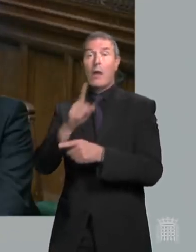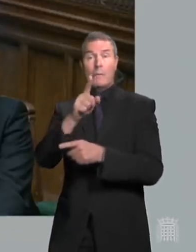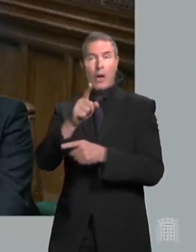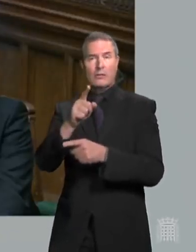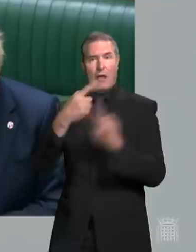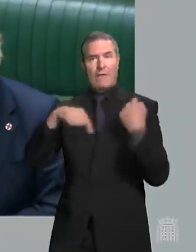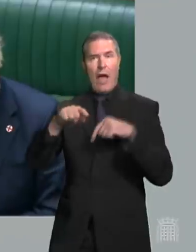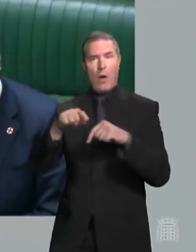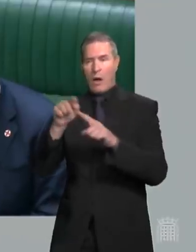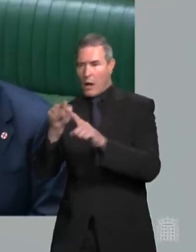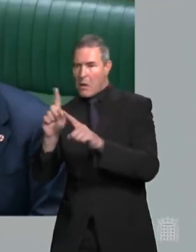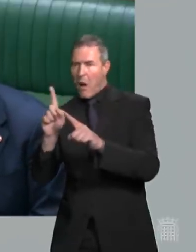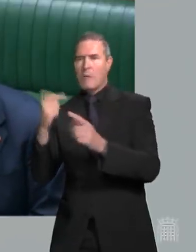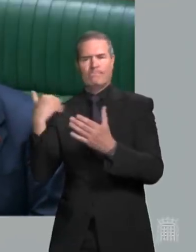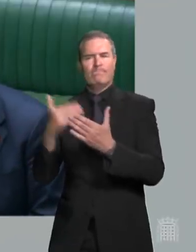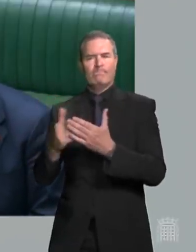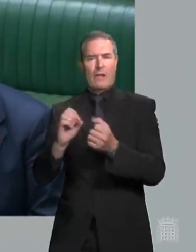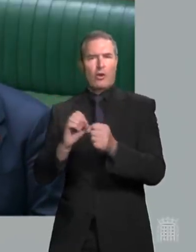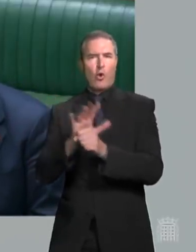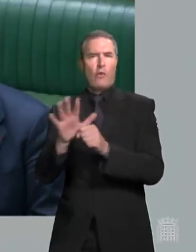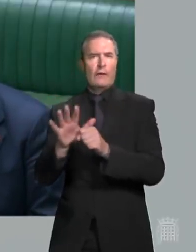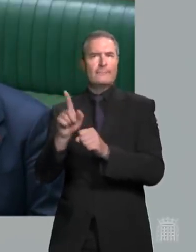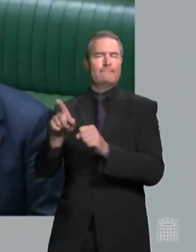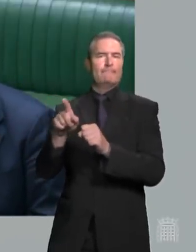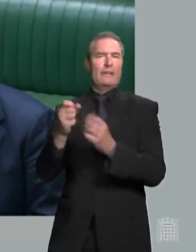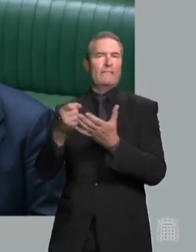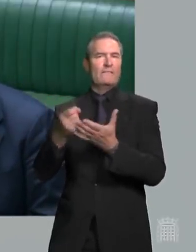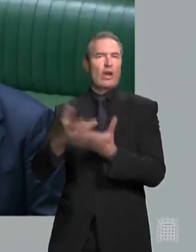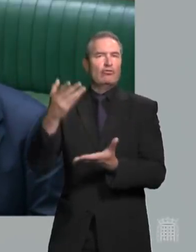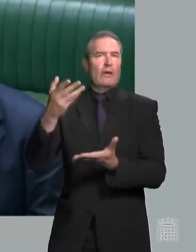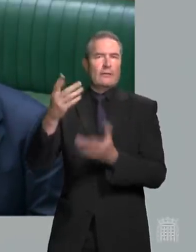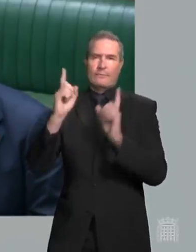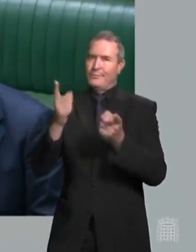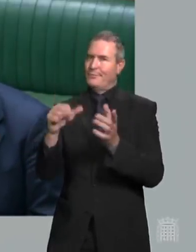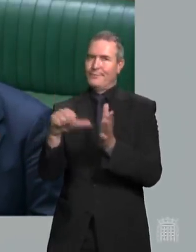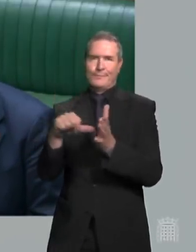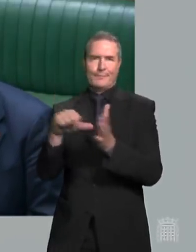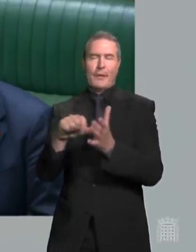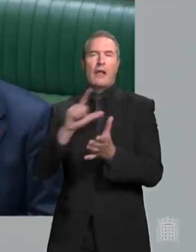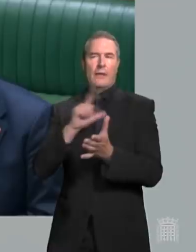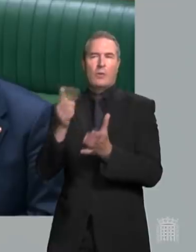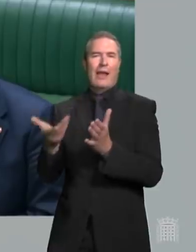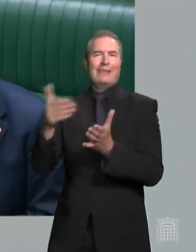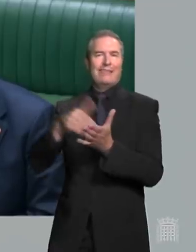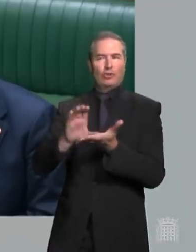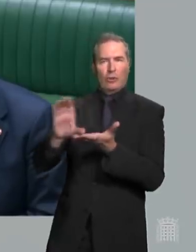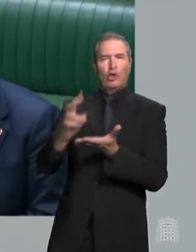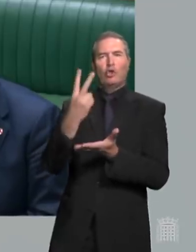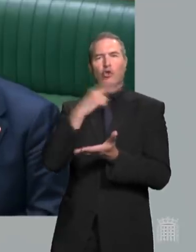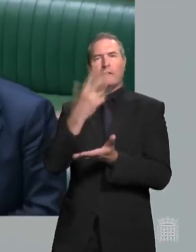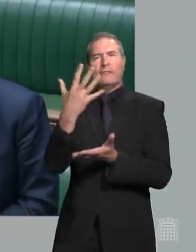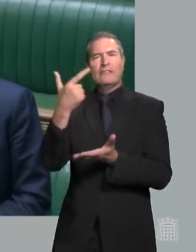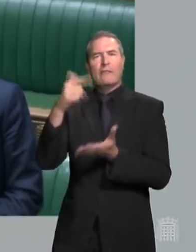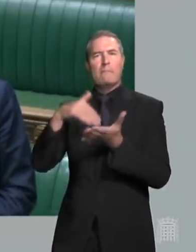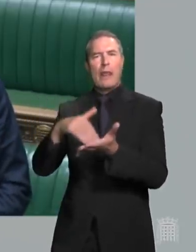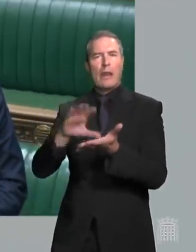to the particular difficulties they have had in fundraising and that is this year over the pandemic and that is why they have received an additional £257